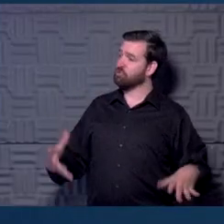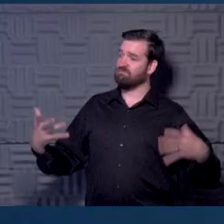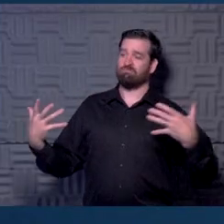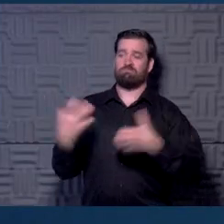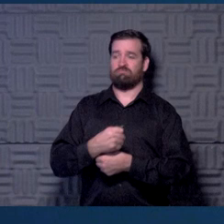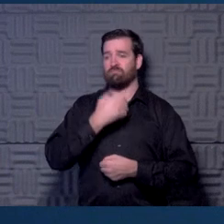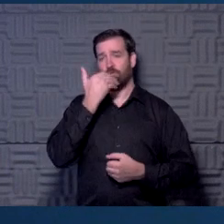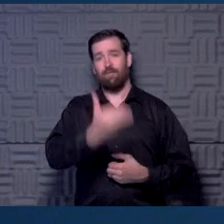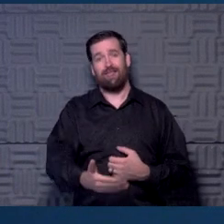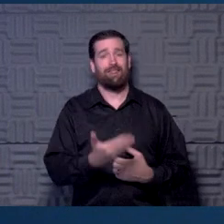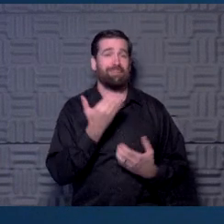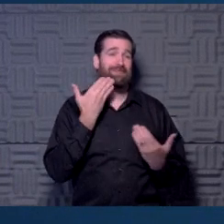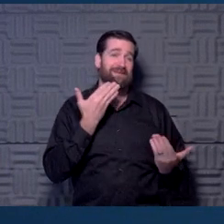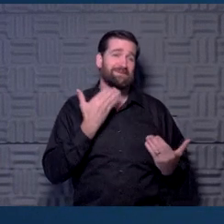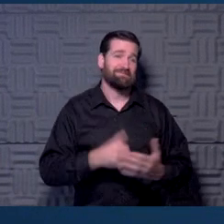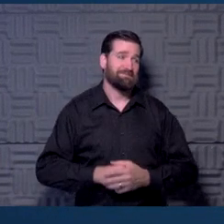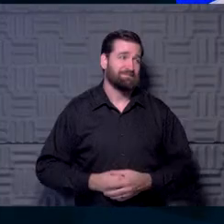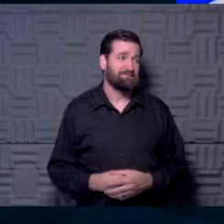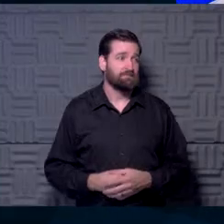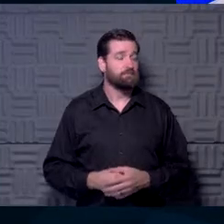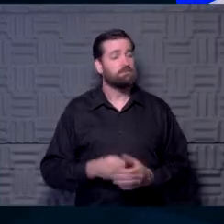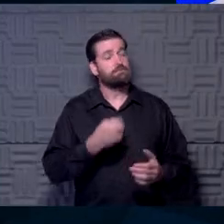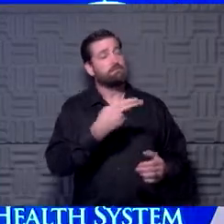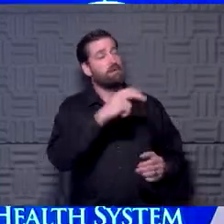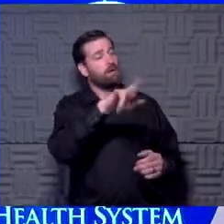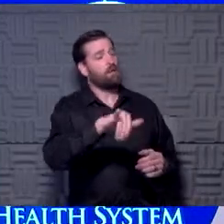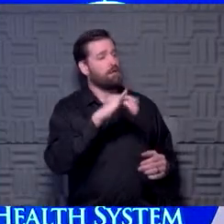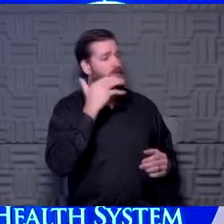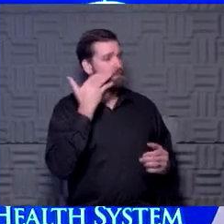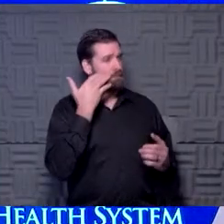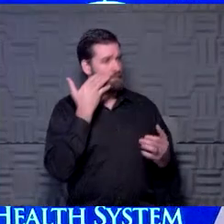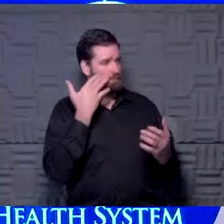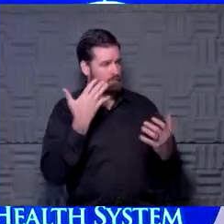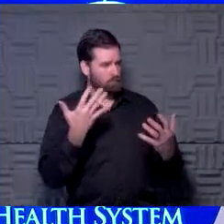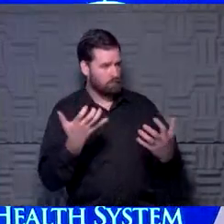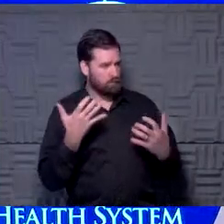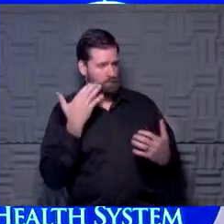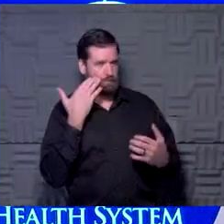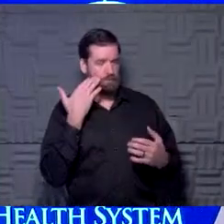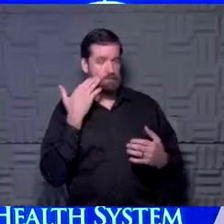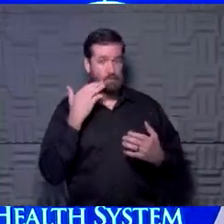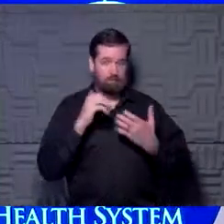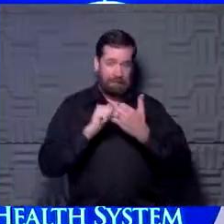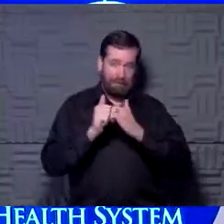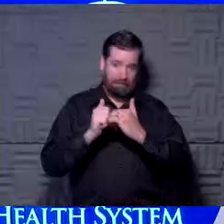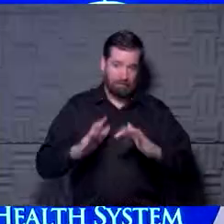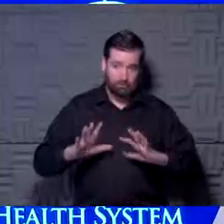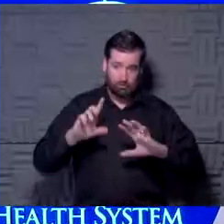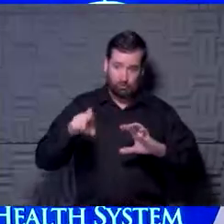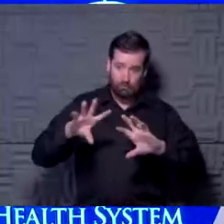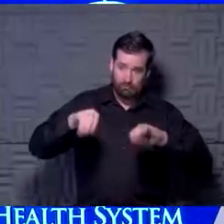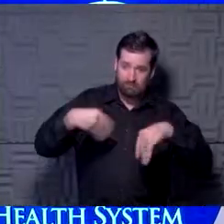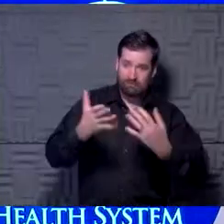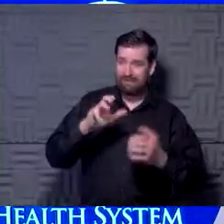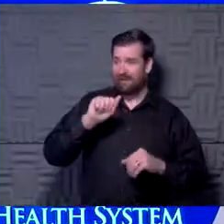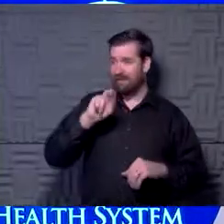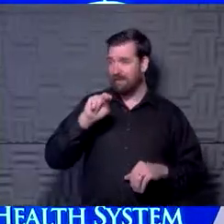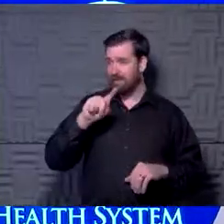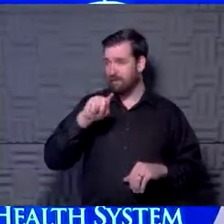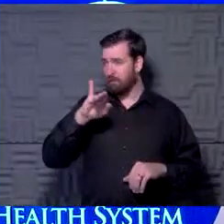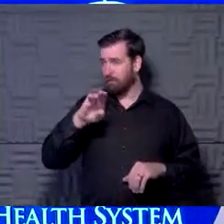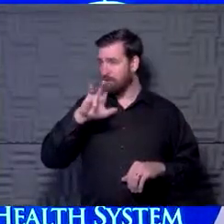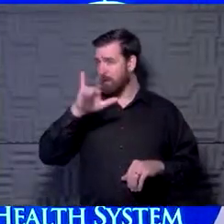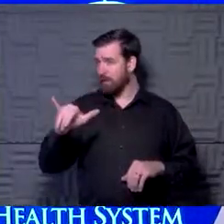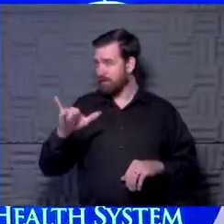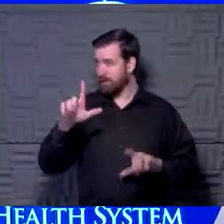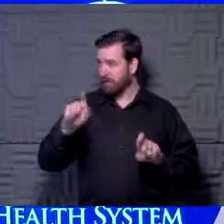it very well. Thank you. Holly wants to know, should you be getting athletes antibody testing or some other kind of